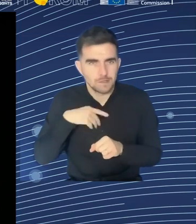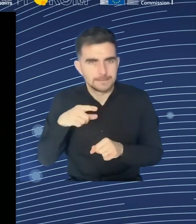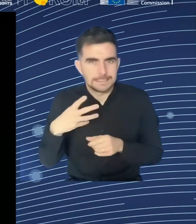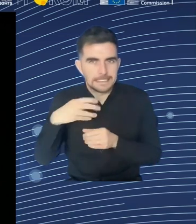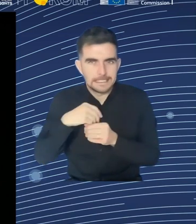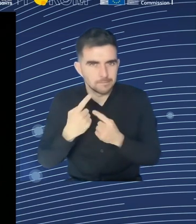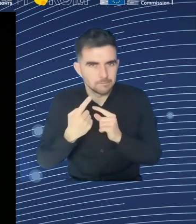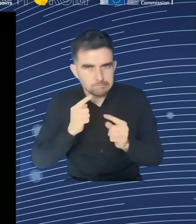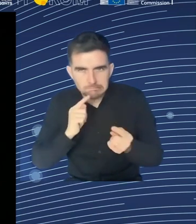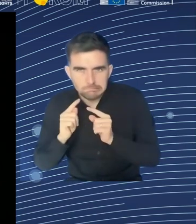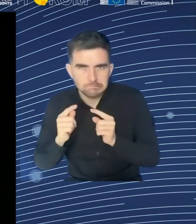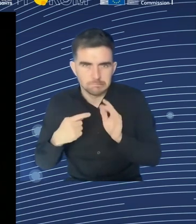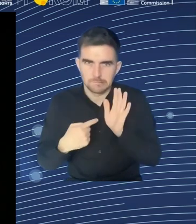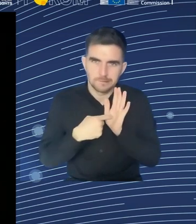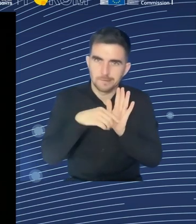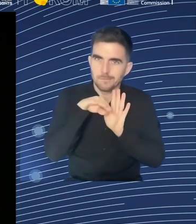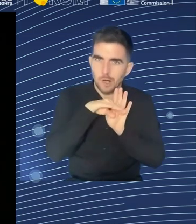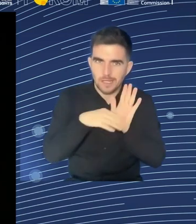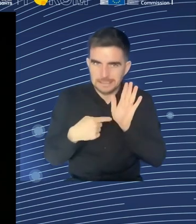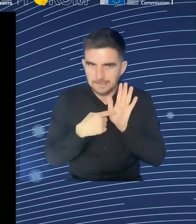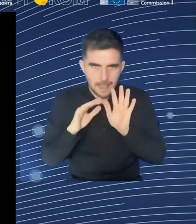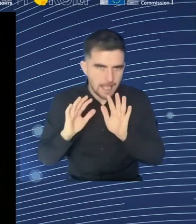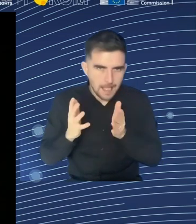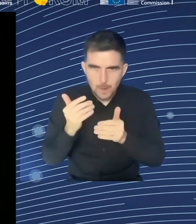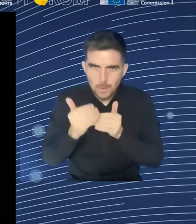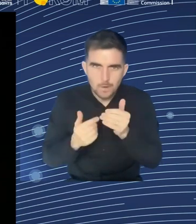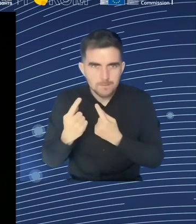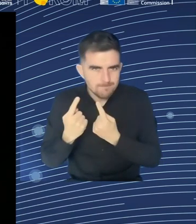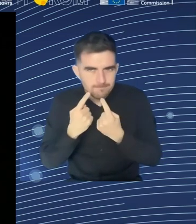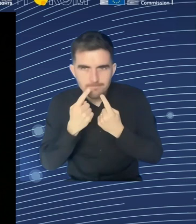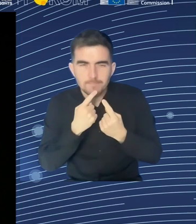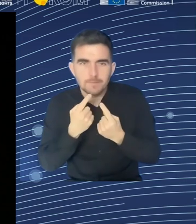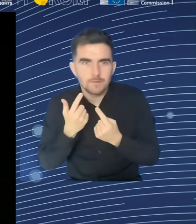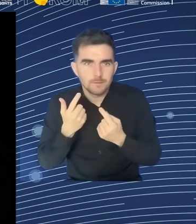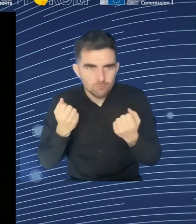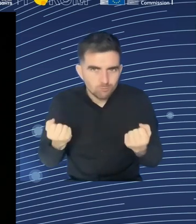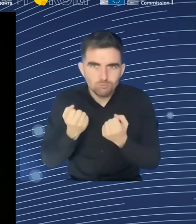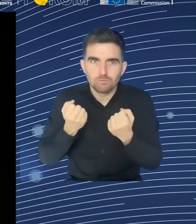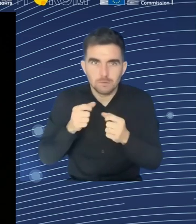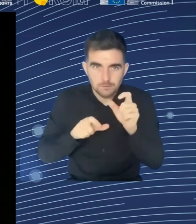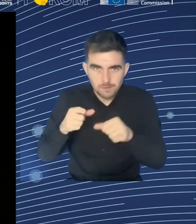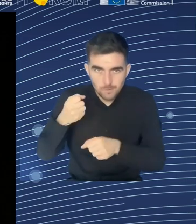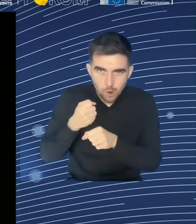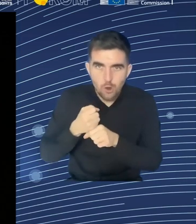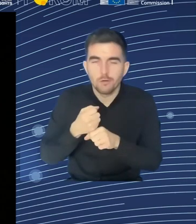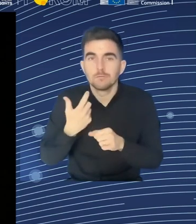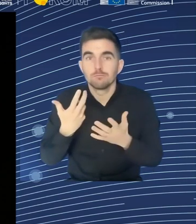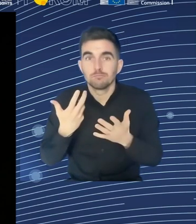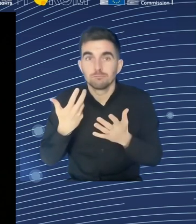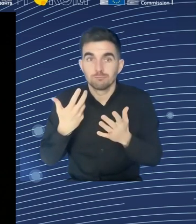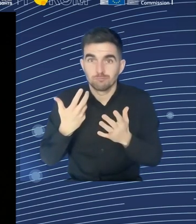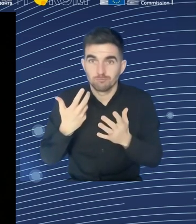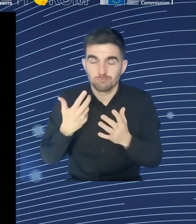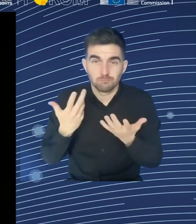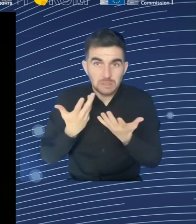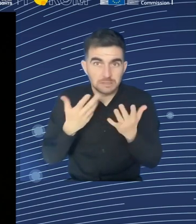people participating in training. Of course, there is a financing element here and we need to look at forms of cooperation between public and